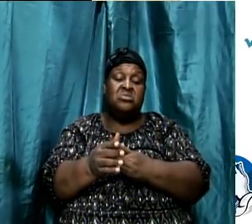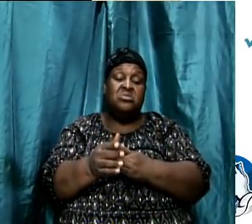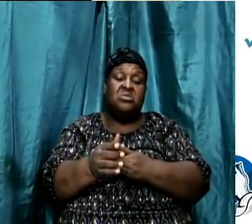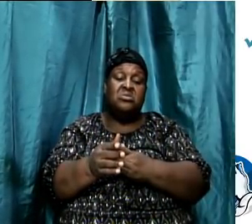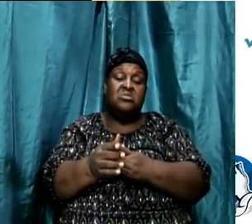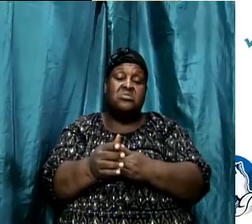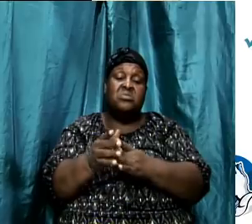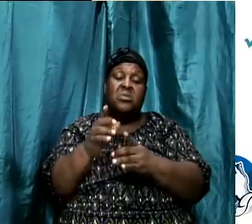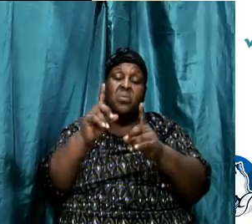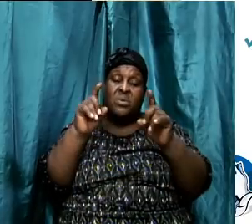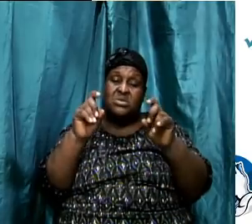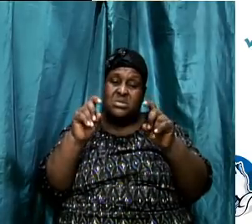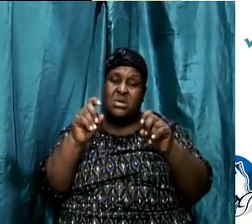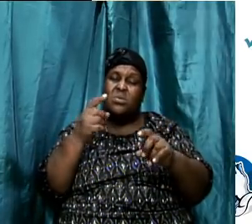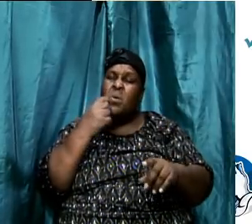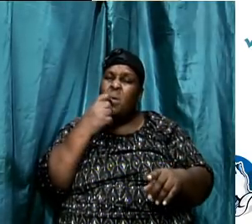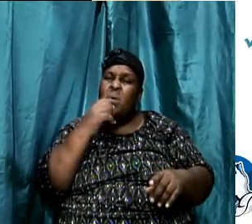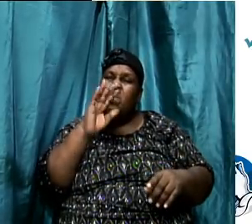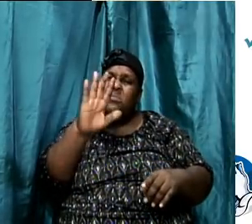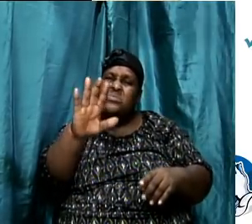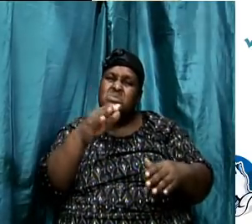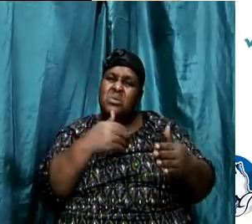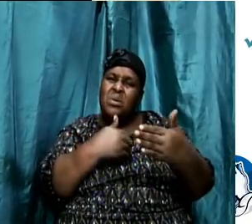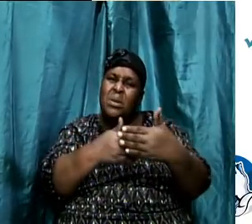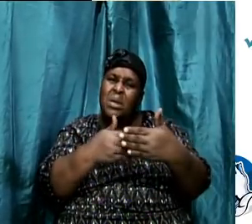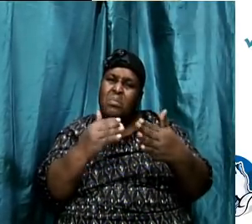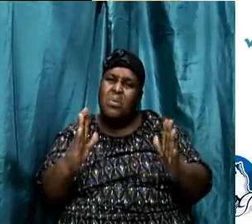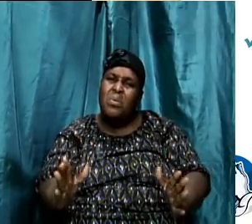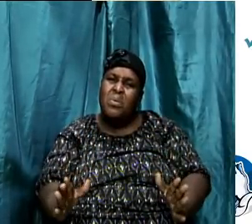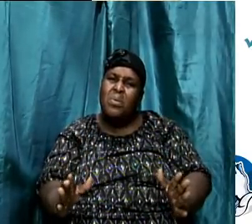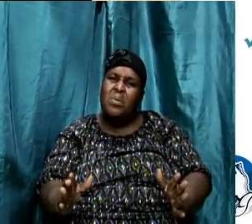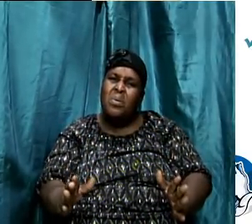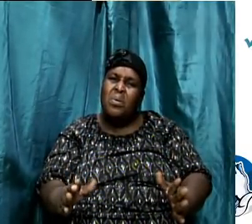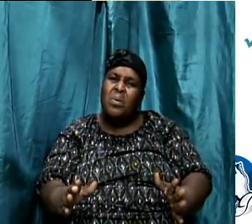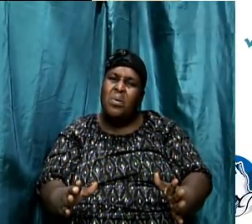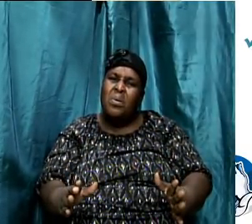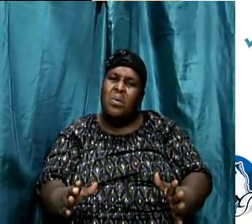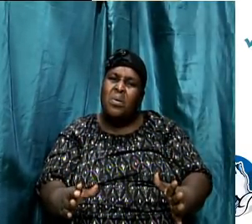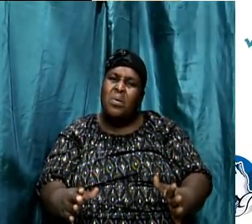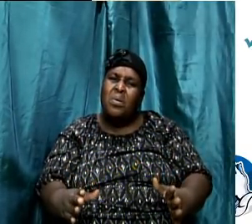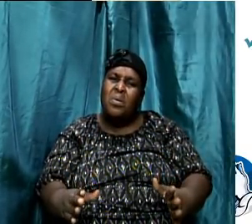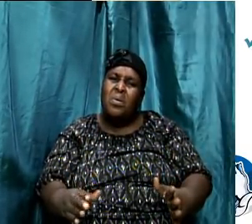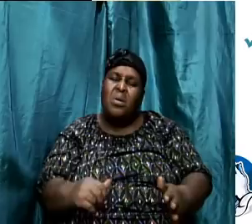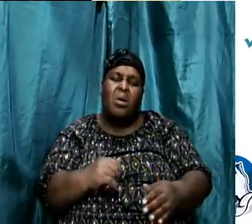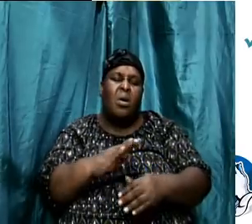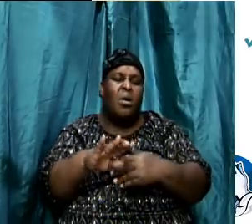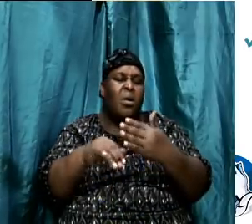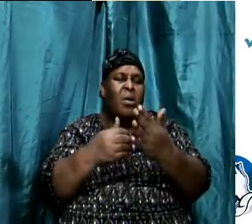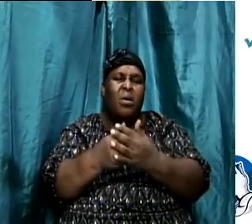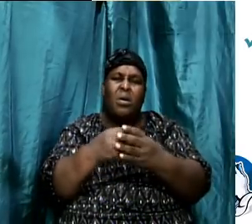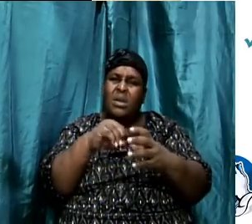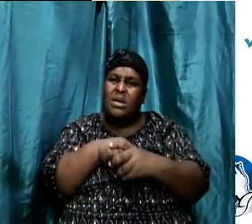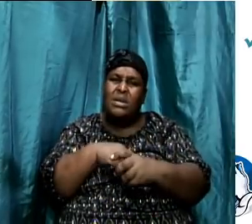Because that was the first question asked. Who is your neighbor then? And who is your neighbor based on the stories? All who are in need.